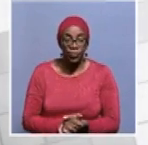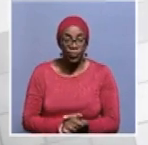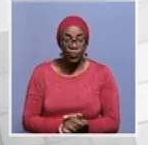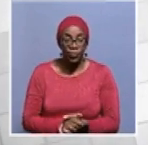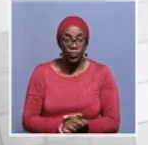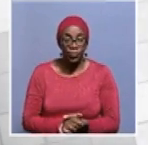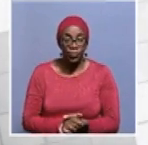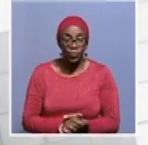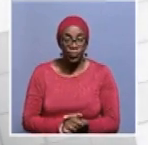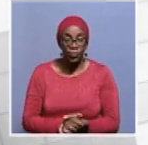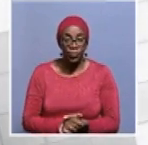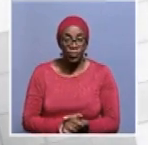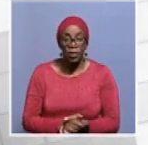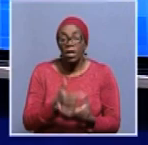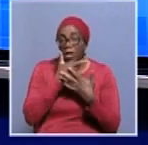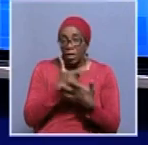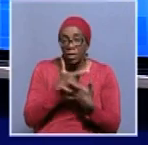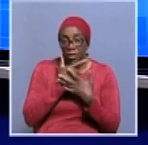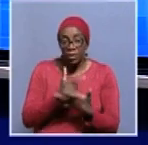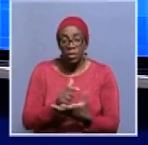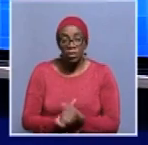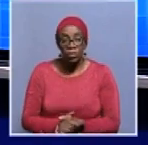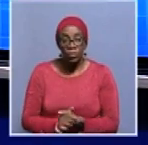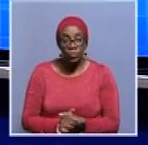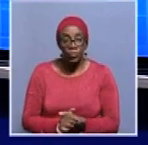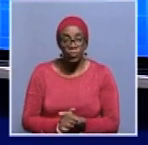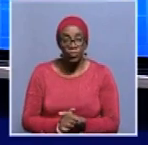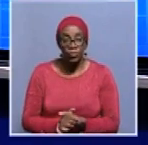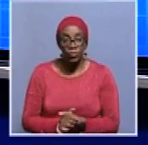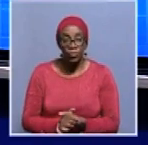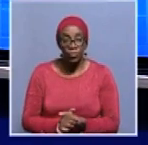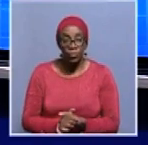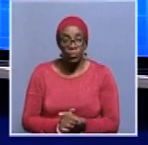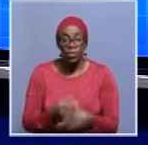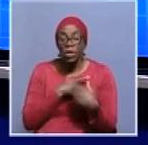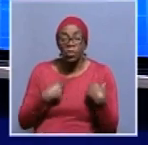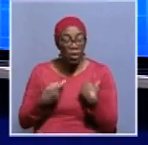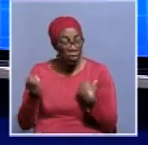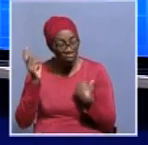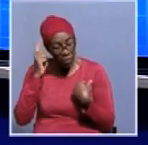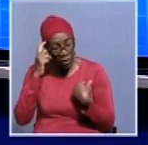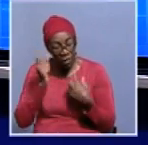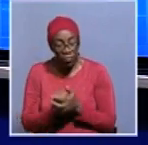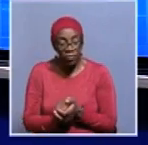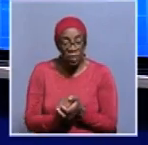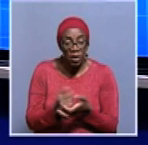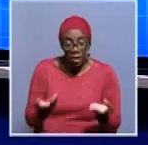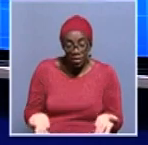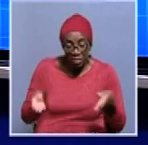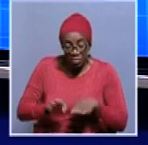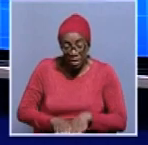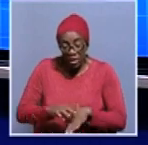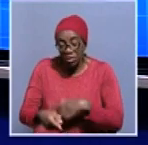thank you now mr mr just before we let you go we believe now the burials are slated for